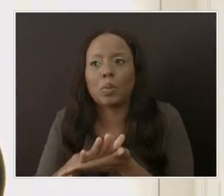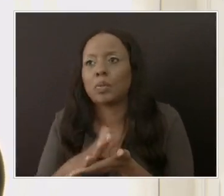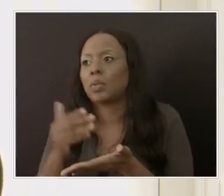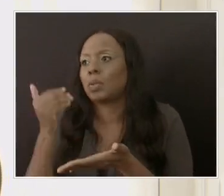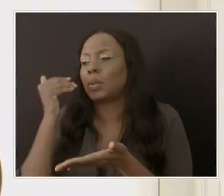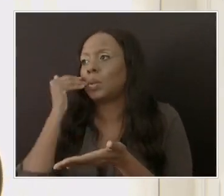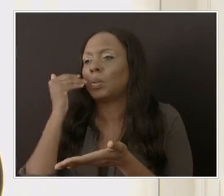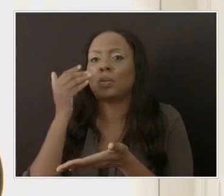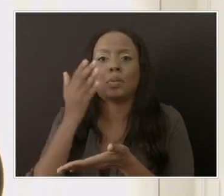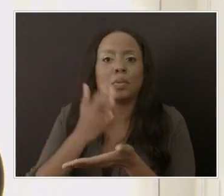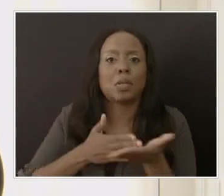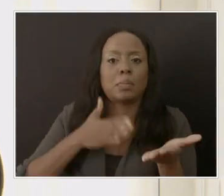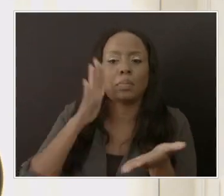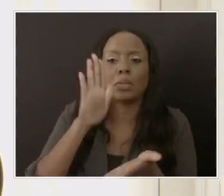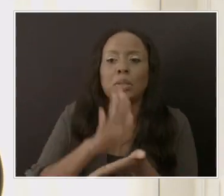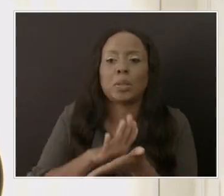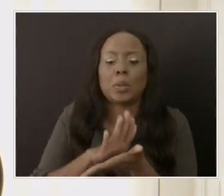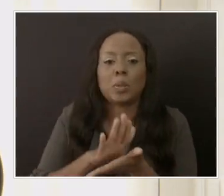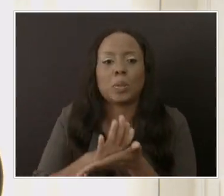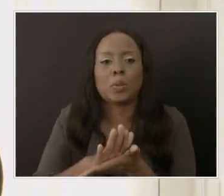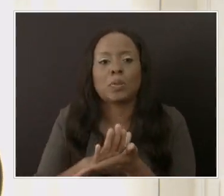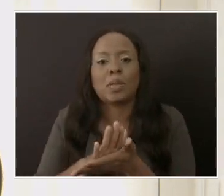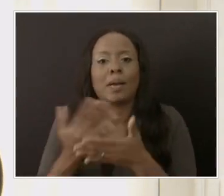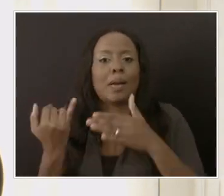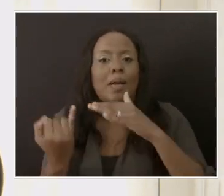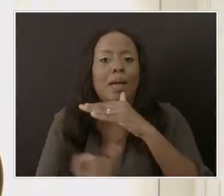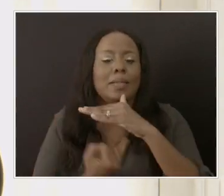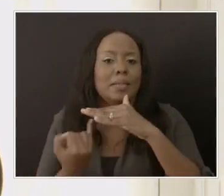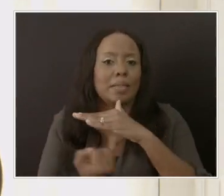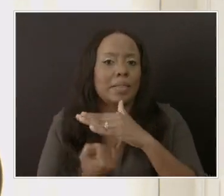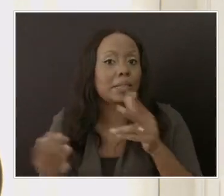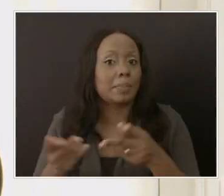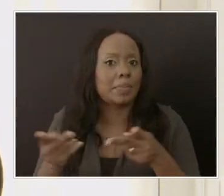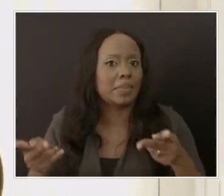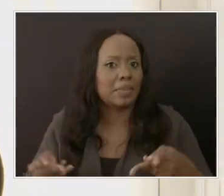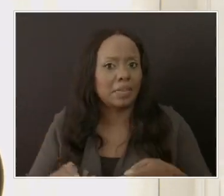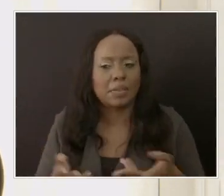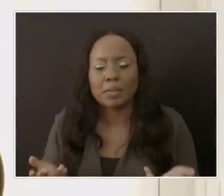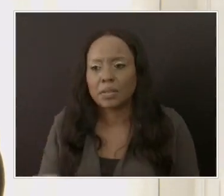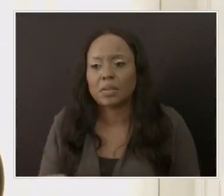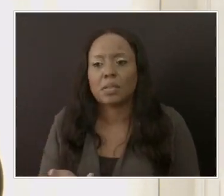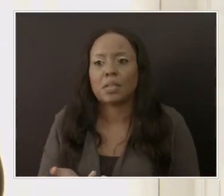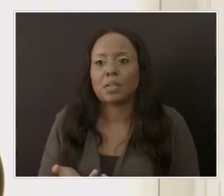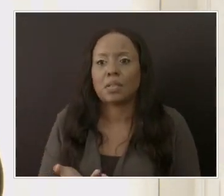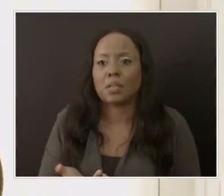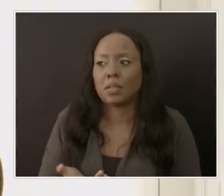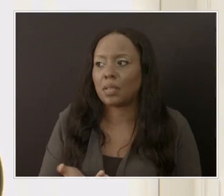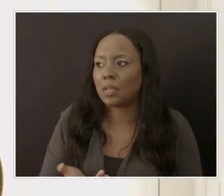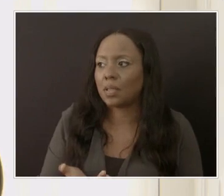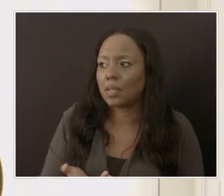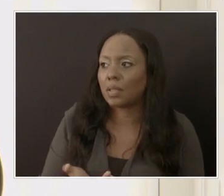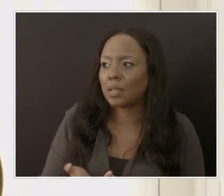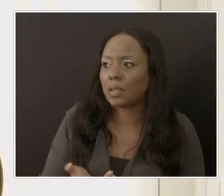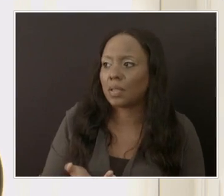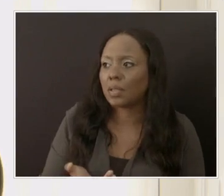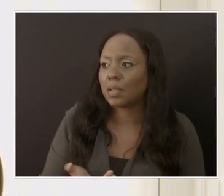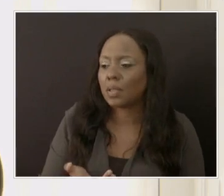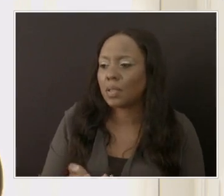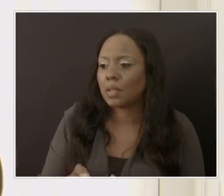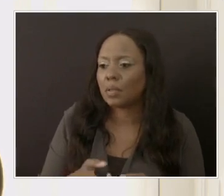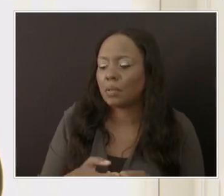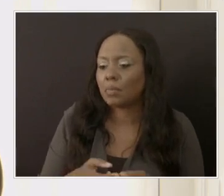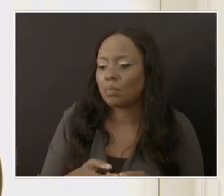get some sense of what is going to happen happen there what is already happening. Given the fact that there is this push